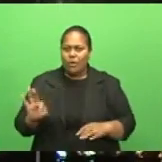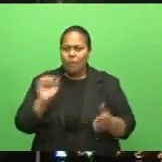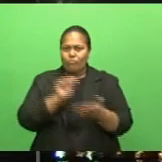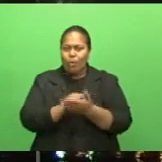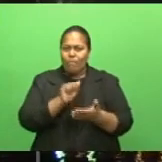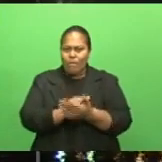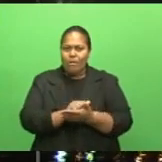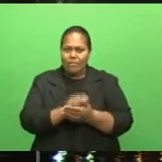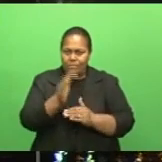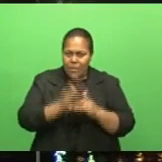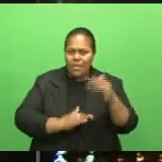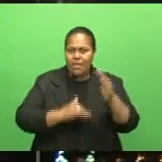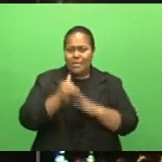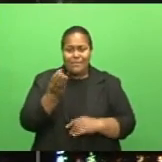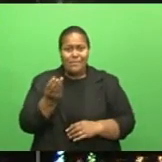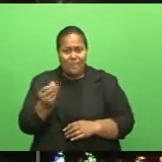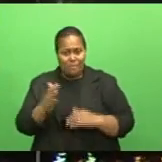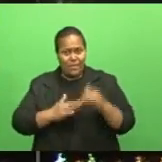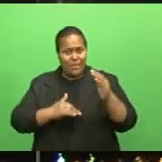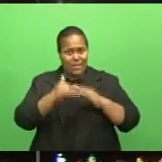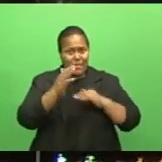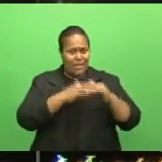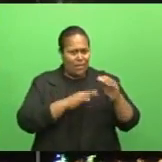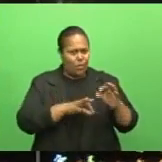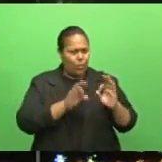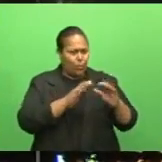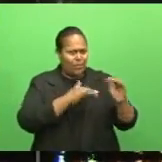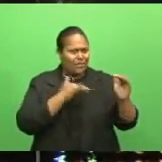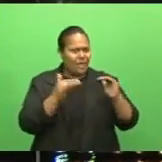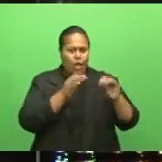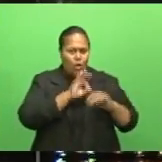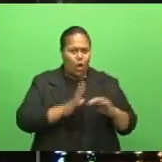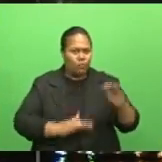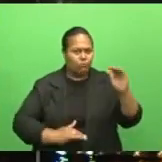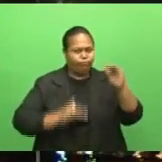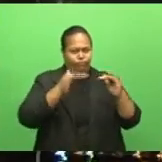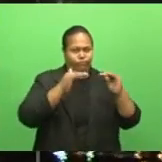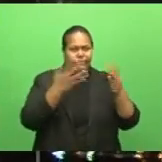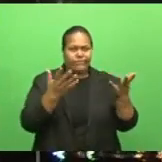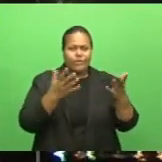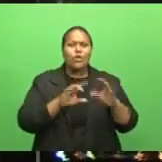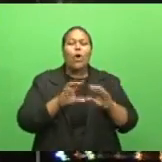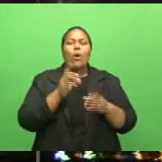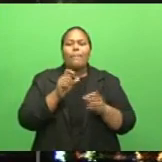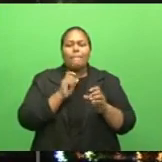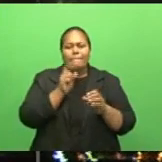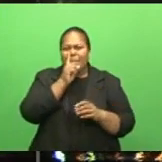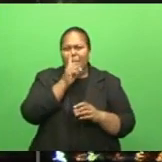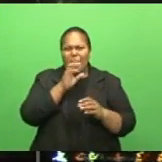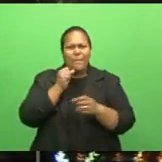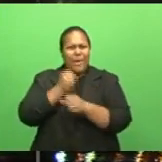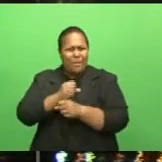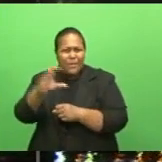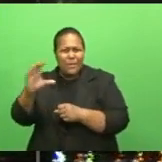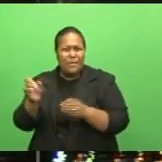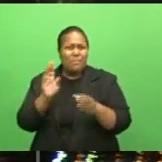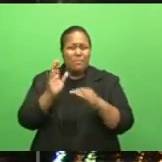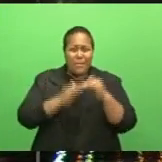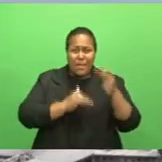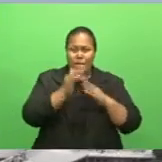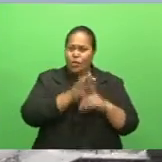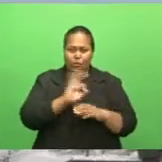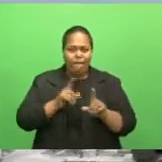claims some building standards are not up to par as the contractors are not following proper guidelines. Kritika Kumar reports.